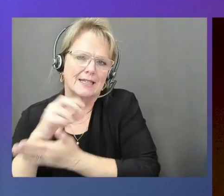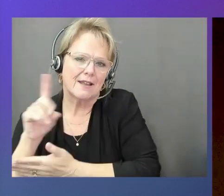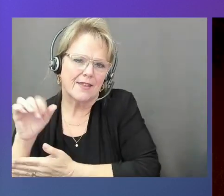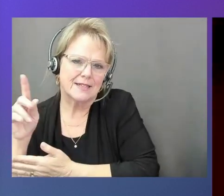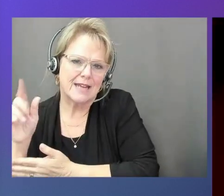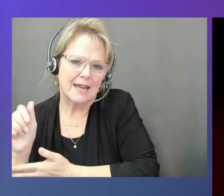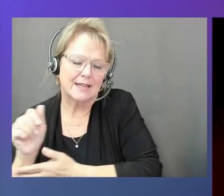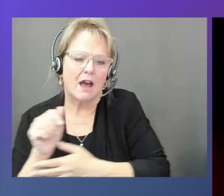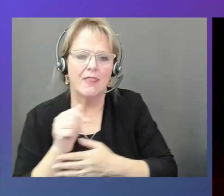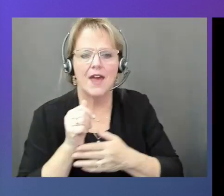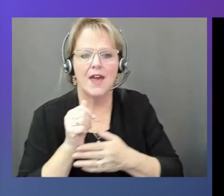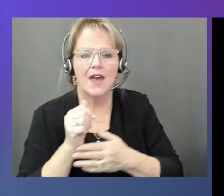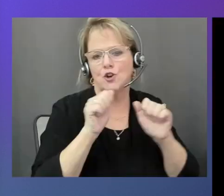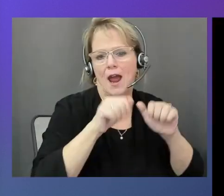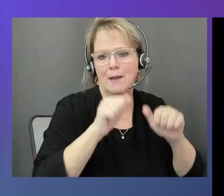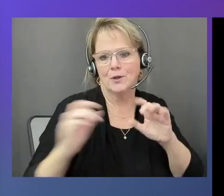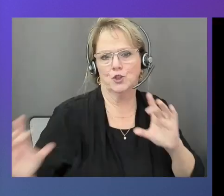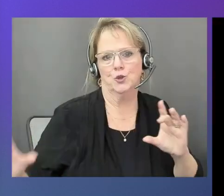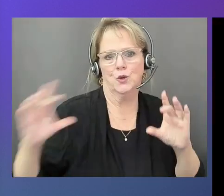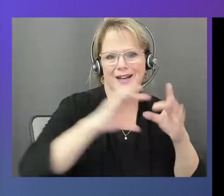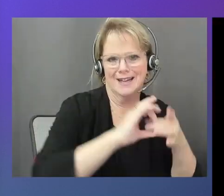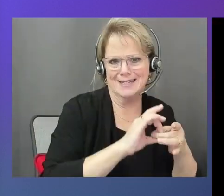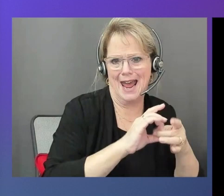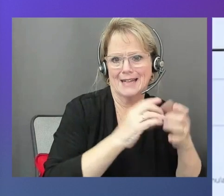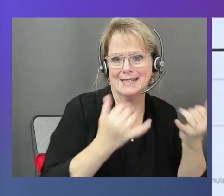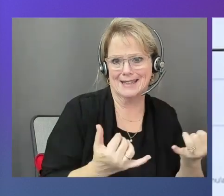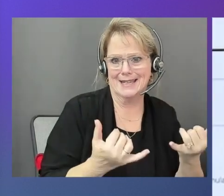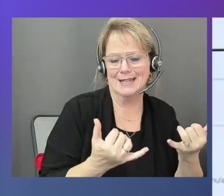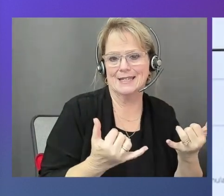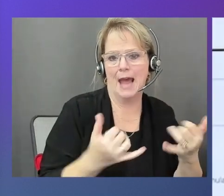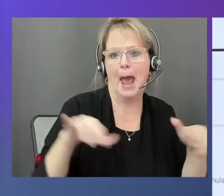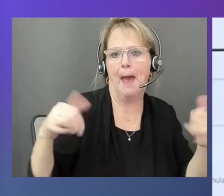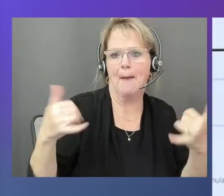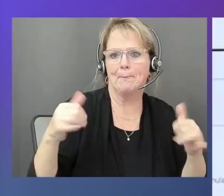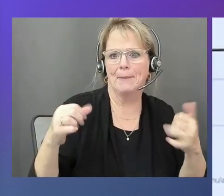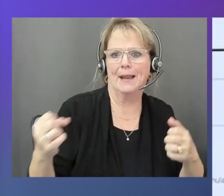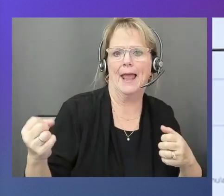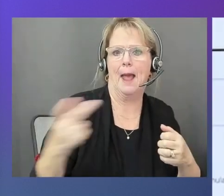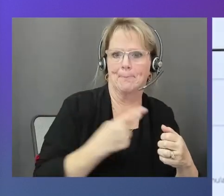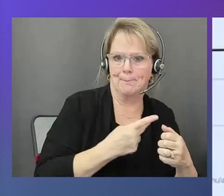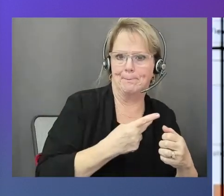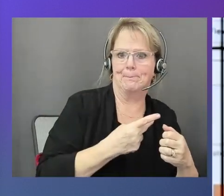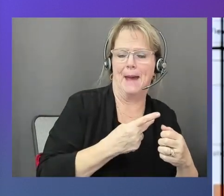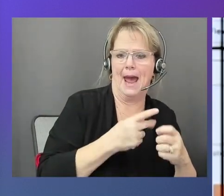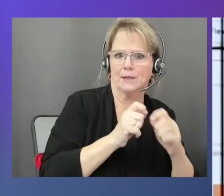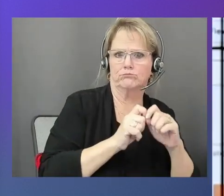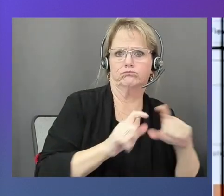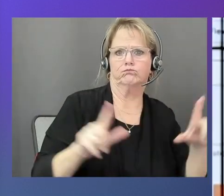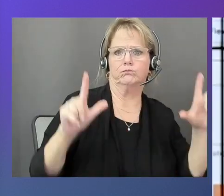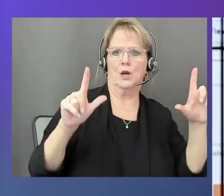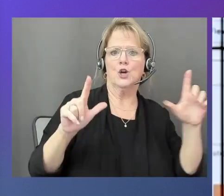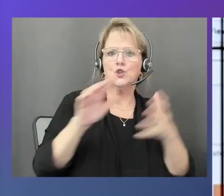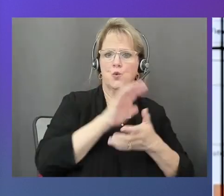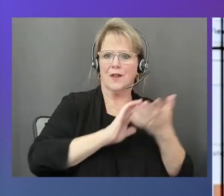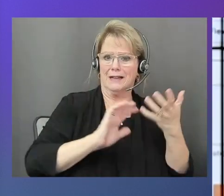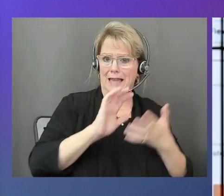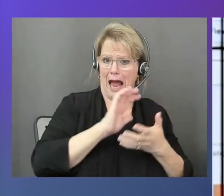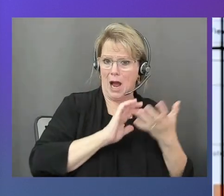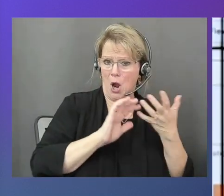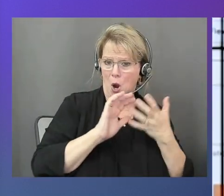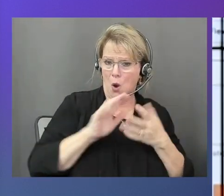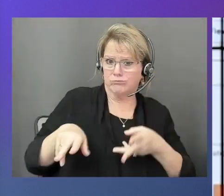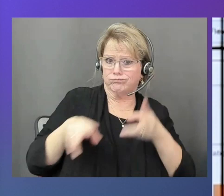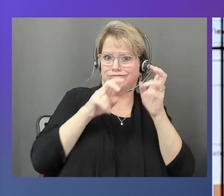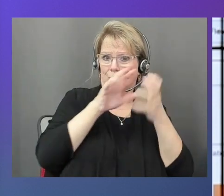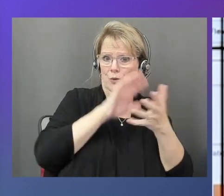are able to connect this device and play back to the cloud? To the cloud. That's what happened. Okay.